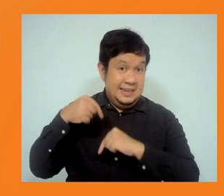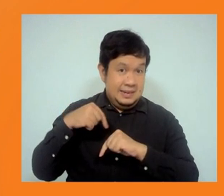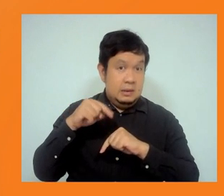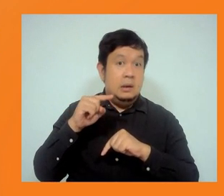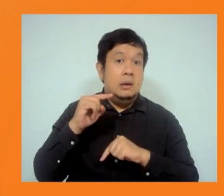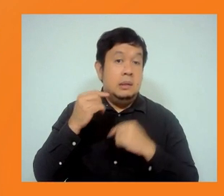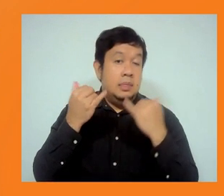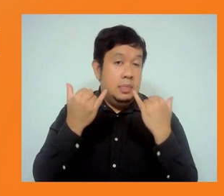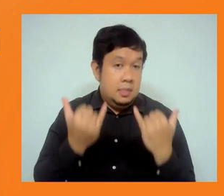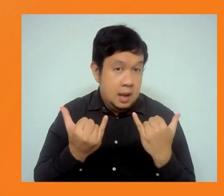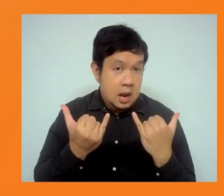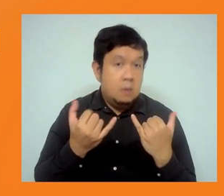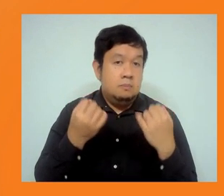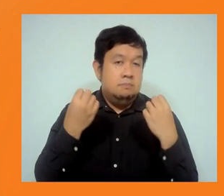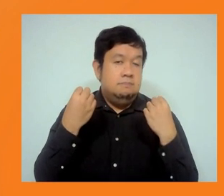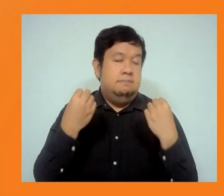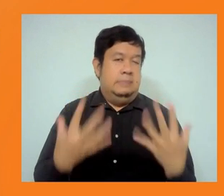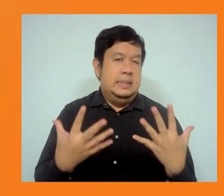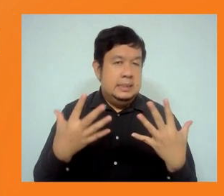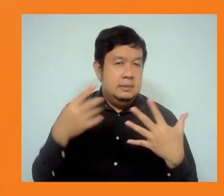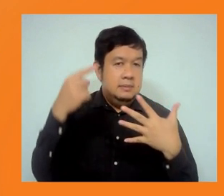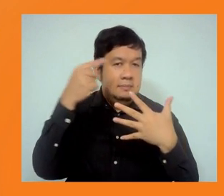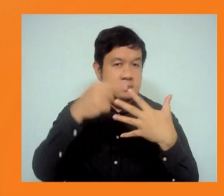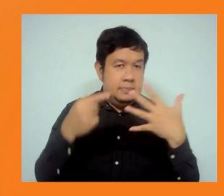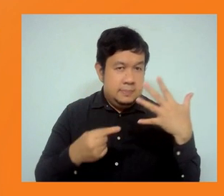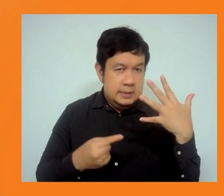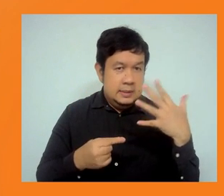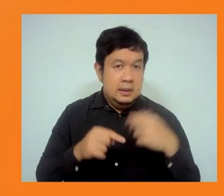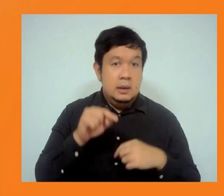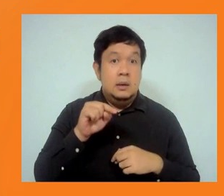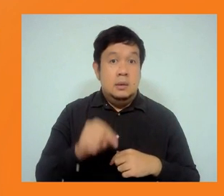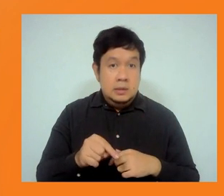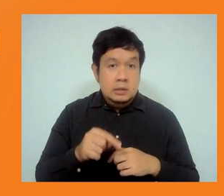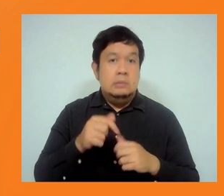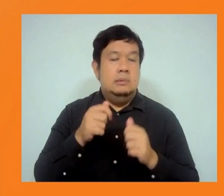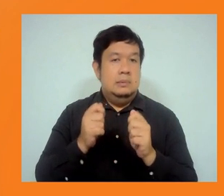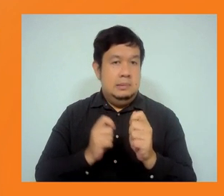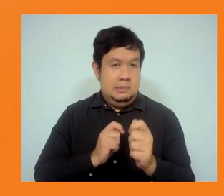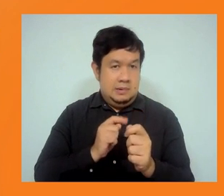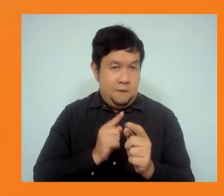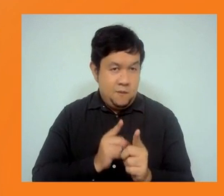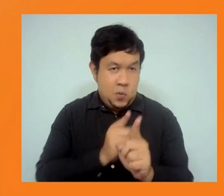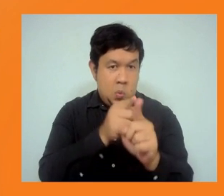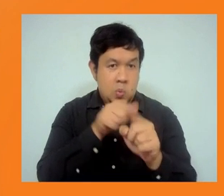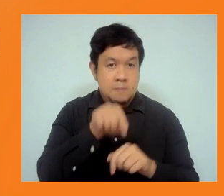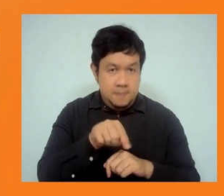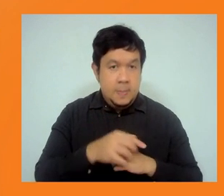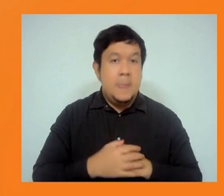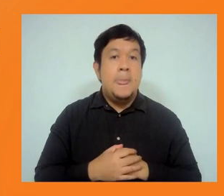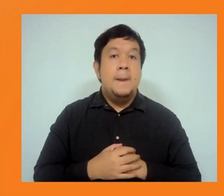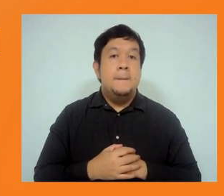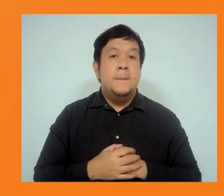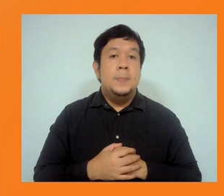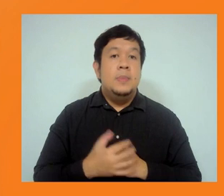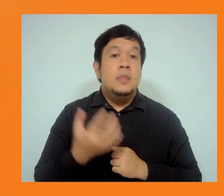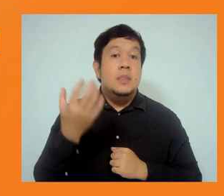these points, we will certainly follow up, including, I think, the rich points that are coming through in the Q&A and the chat. If we're